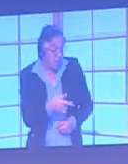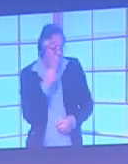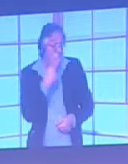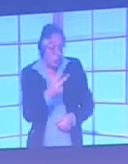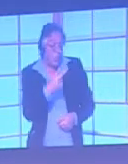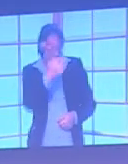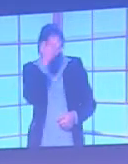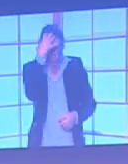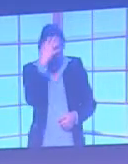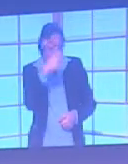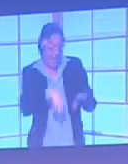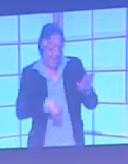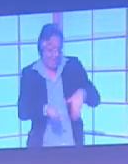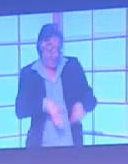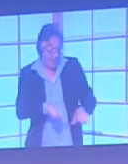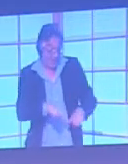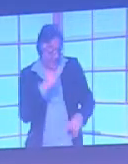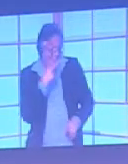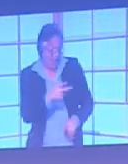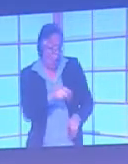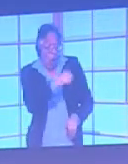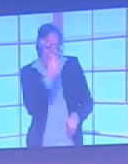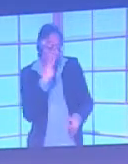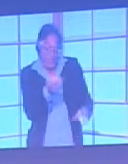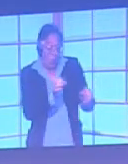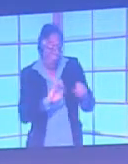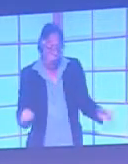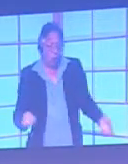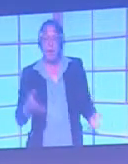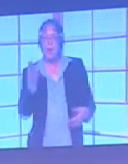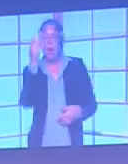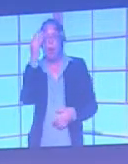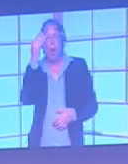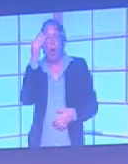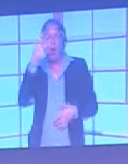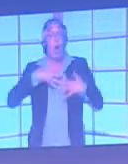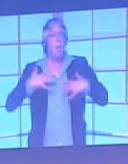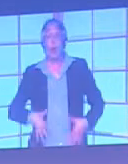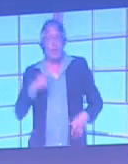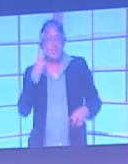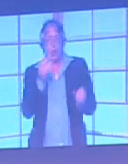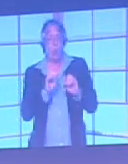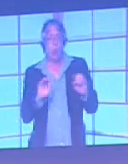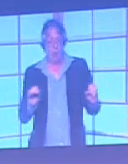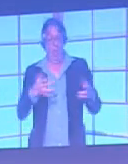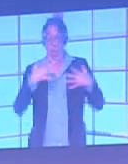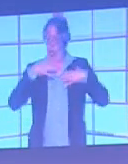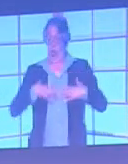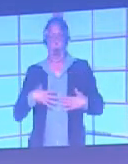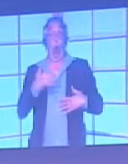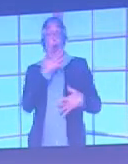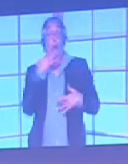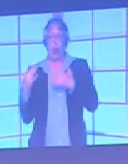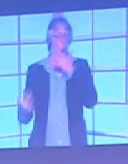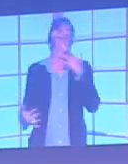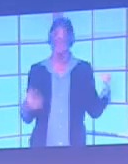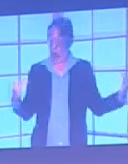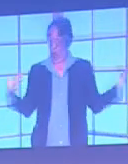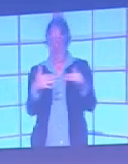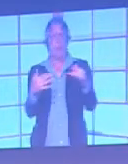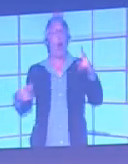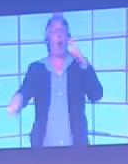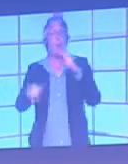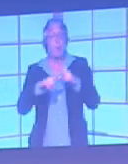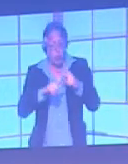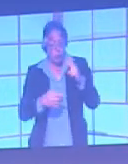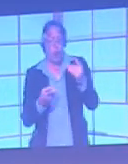feet, and I'll show you why in a minute. Because not only did both kits appear identical, but they merged into the colour of the